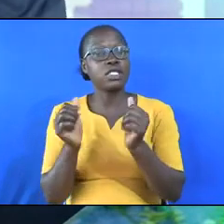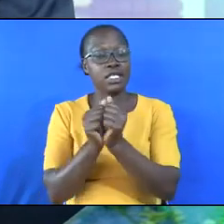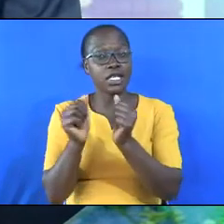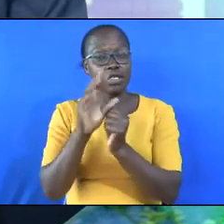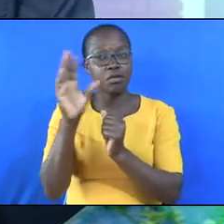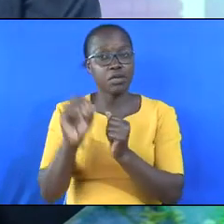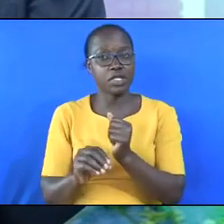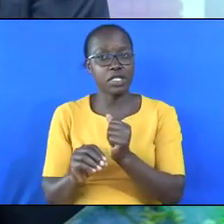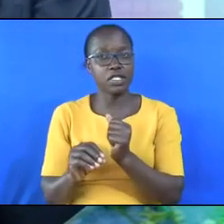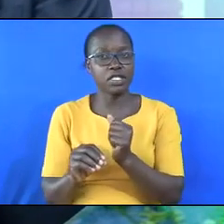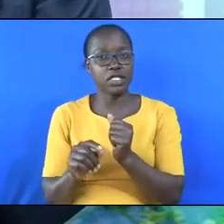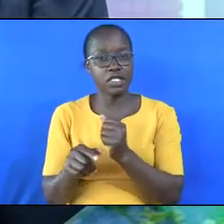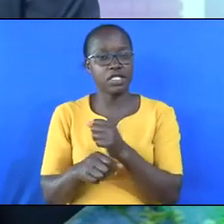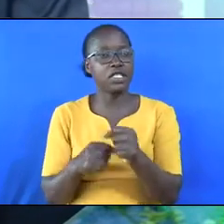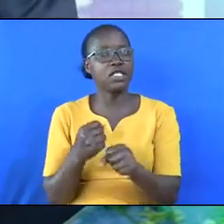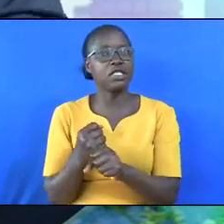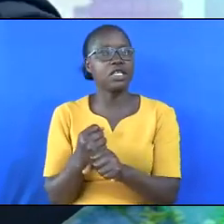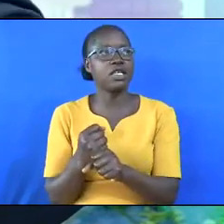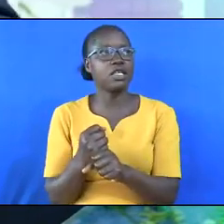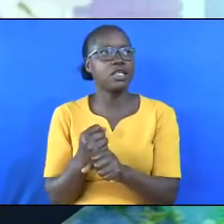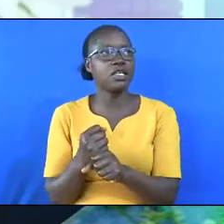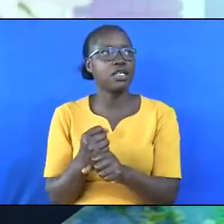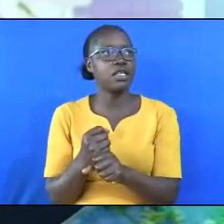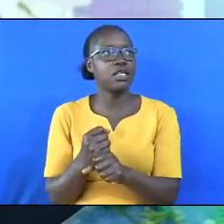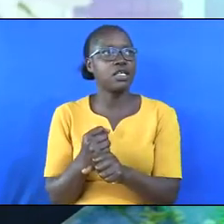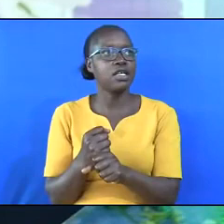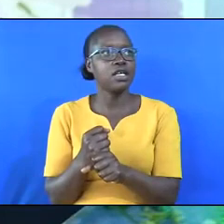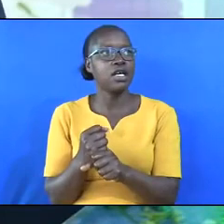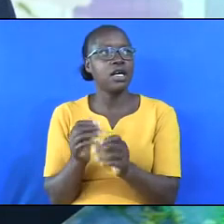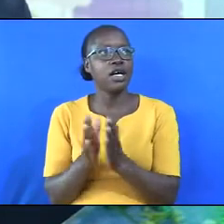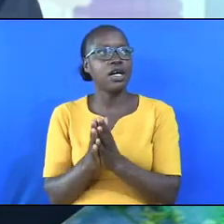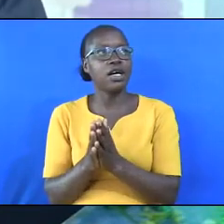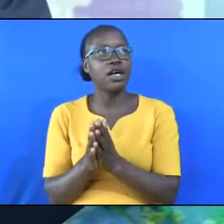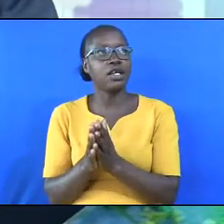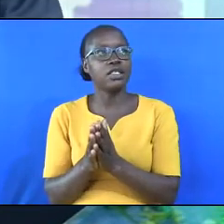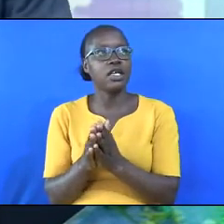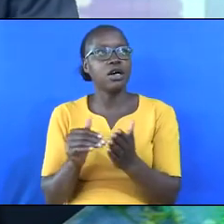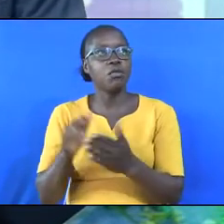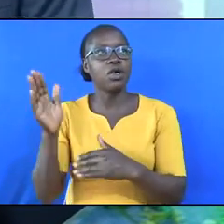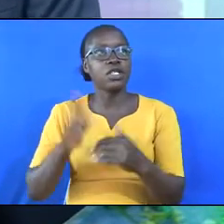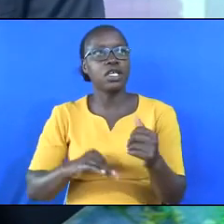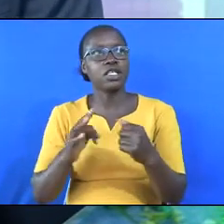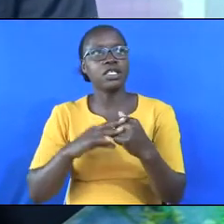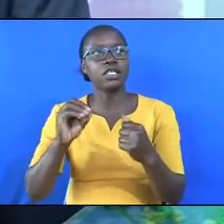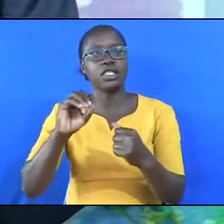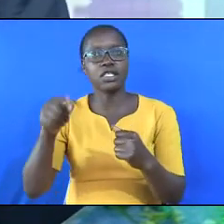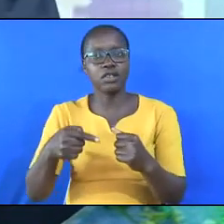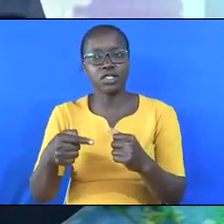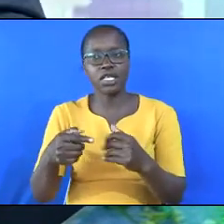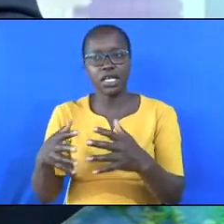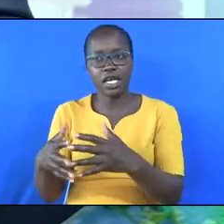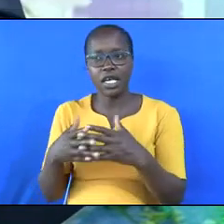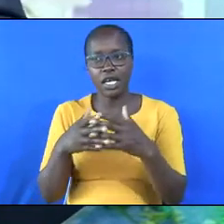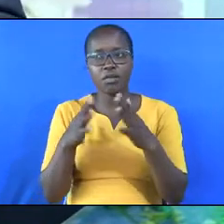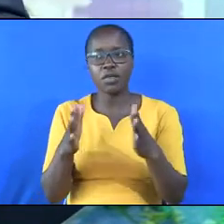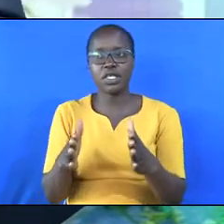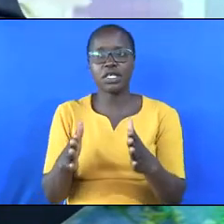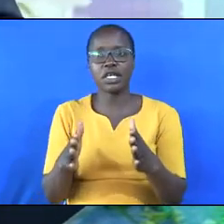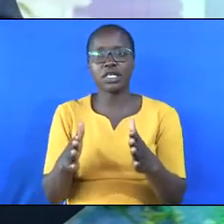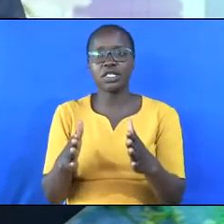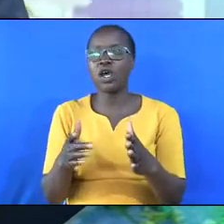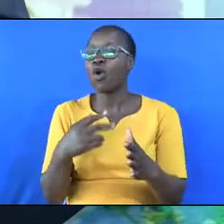be a hospital patient this year. And in the U.S., there are more than 80,000 Americans who have chronic